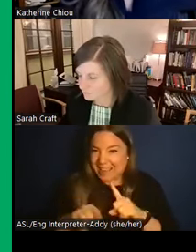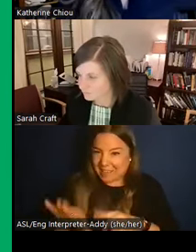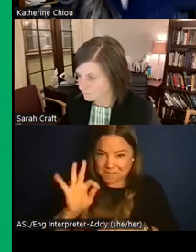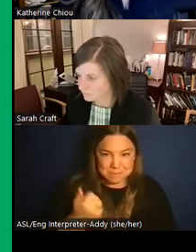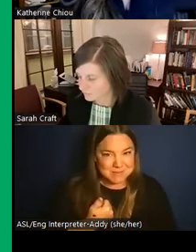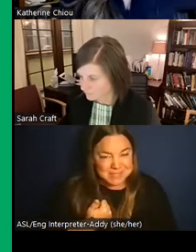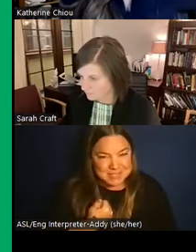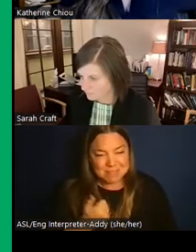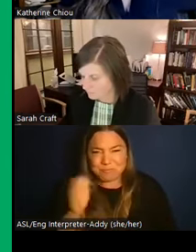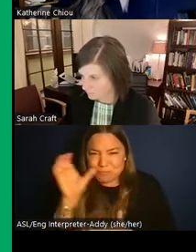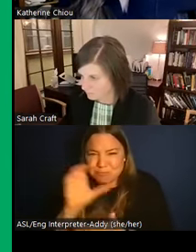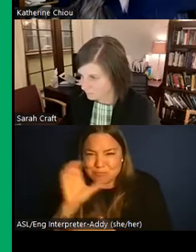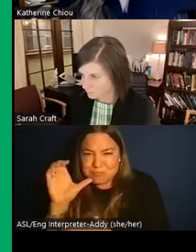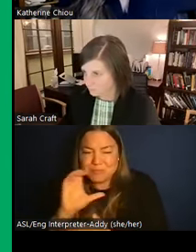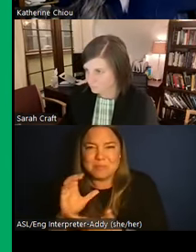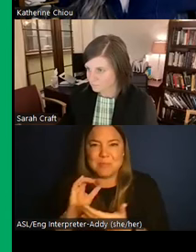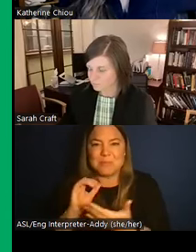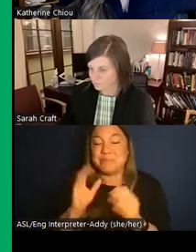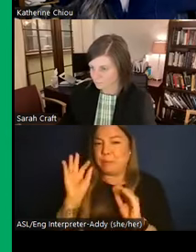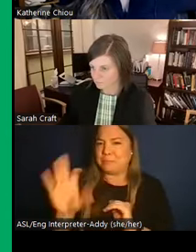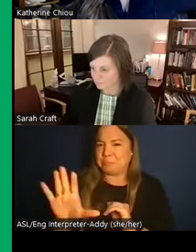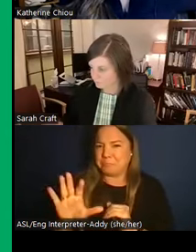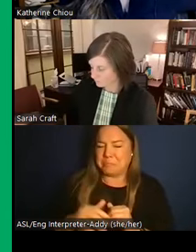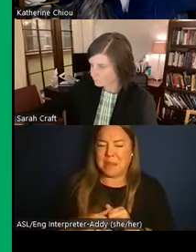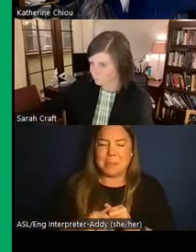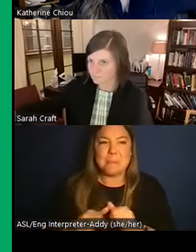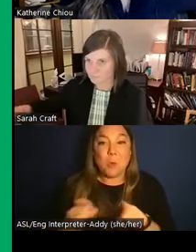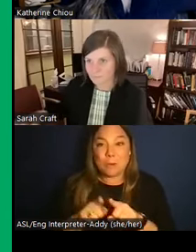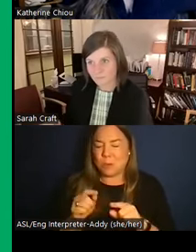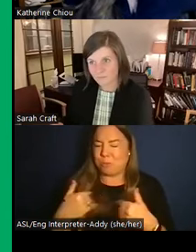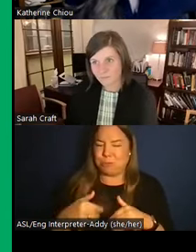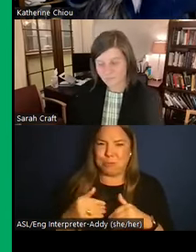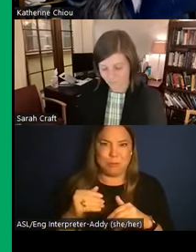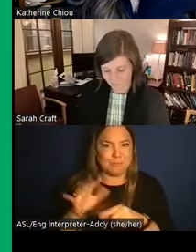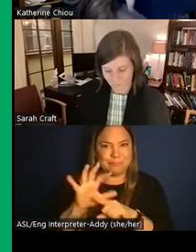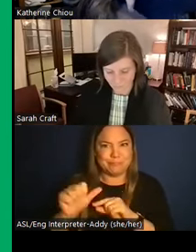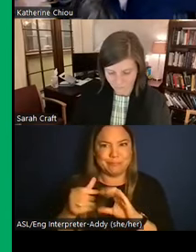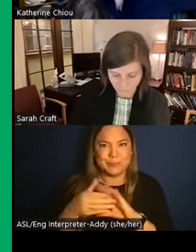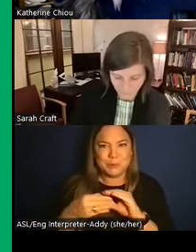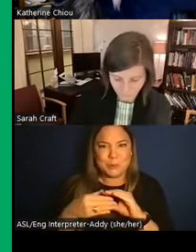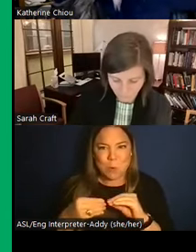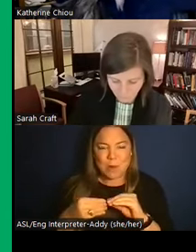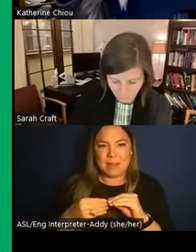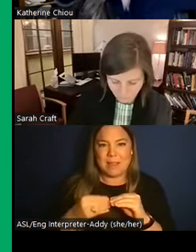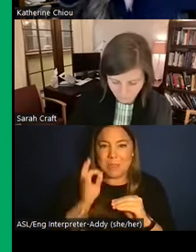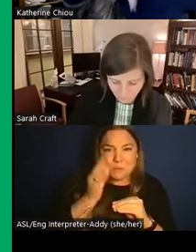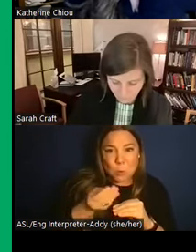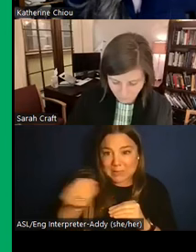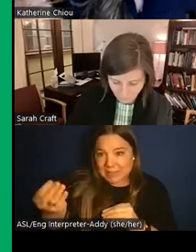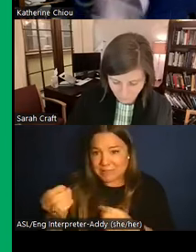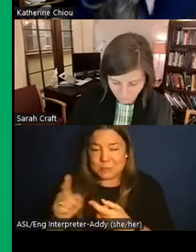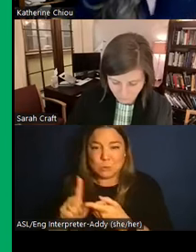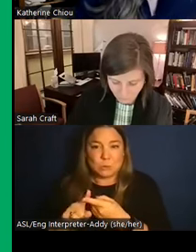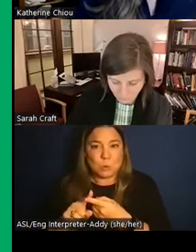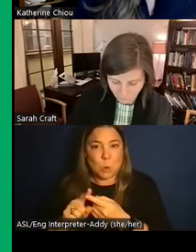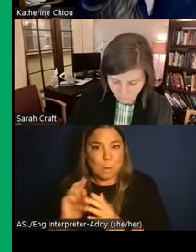And just as a sort of side note, there's this like remarkable story of like how it was given to this botanist and this botanist wrote